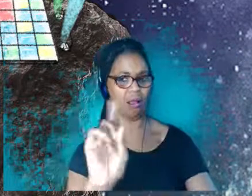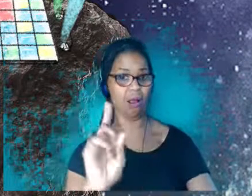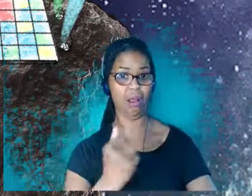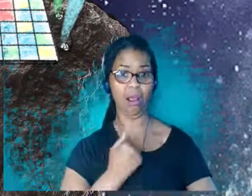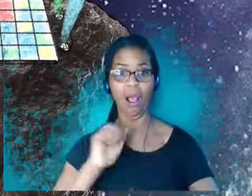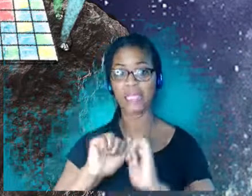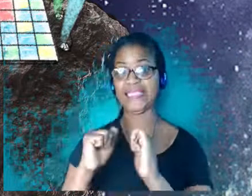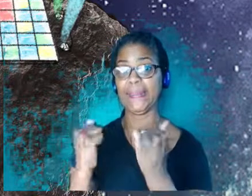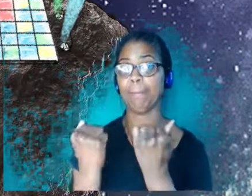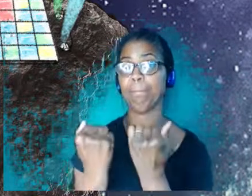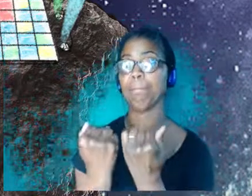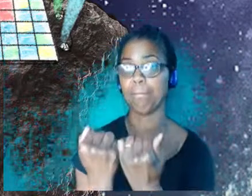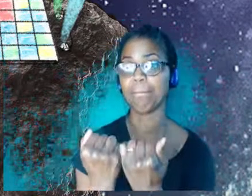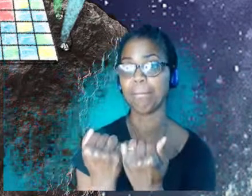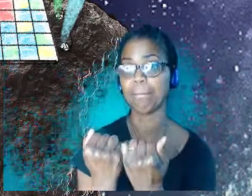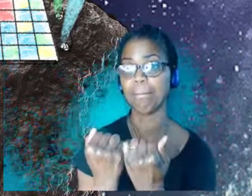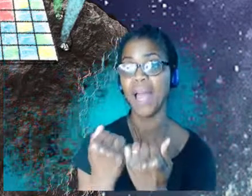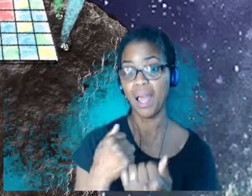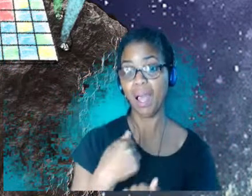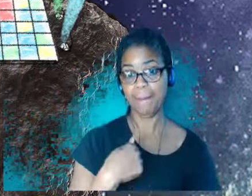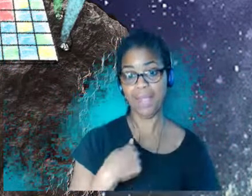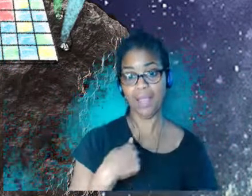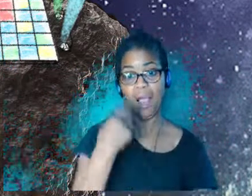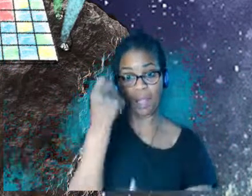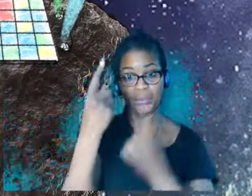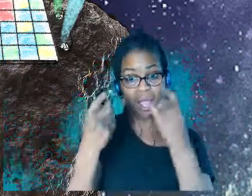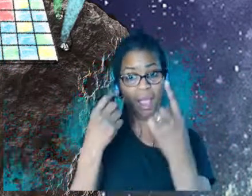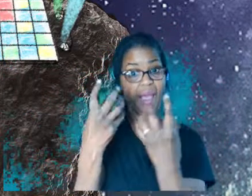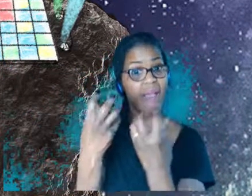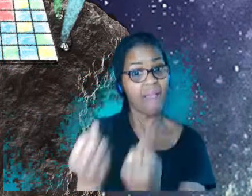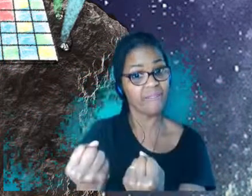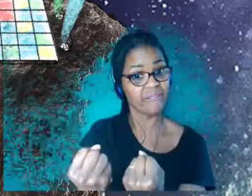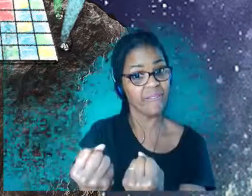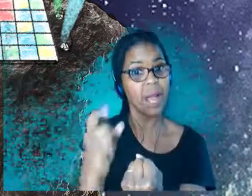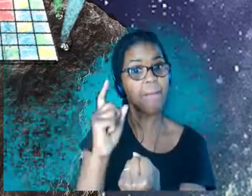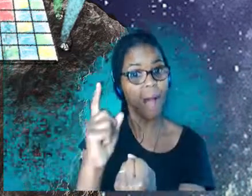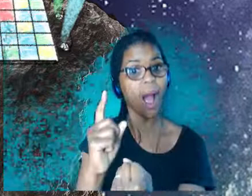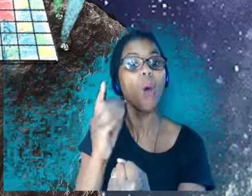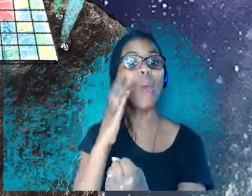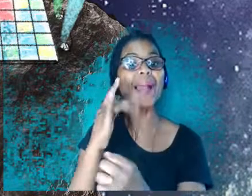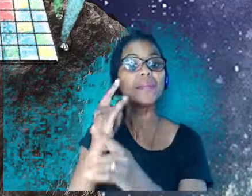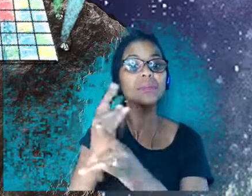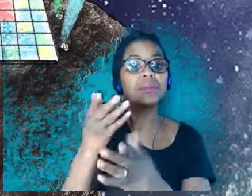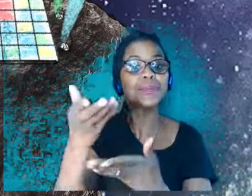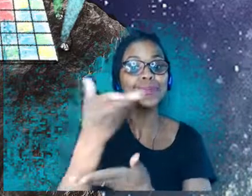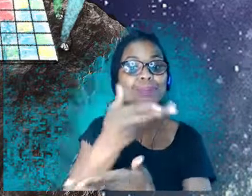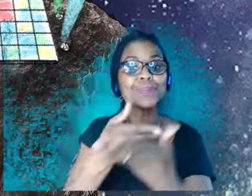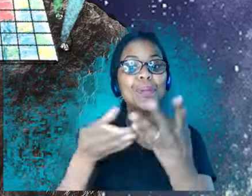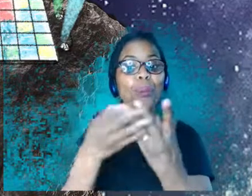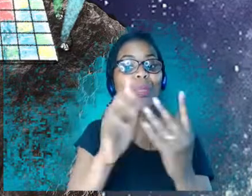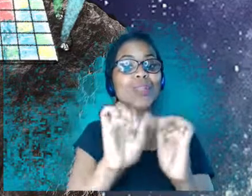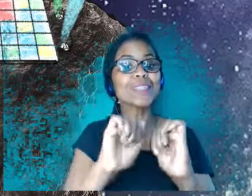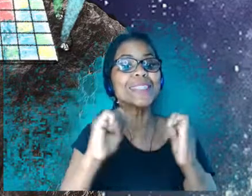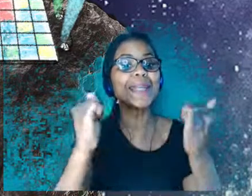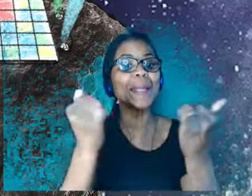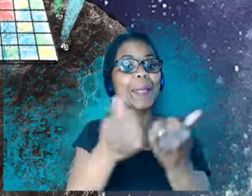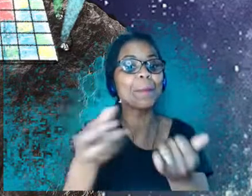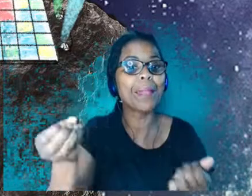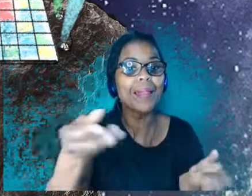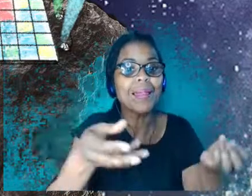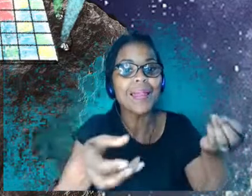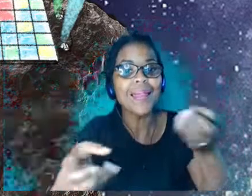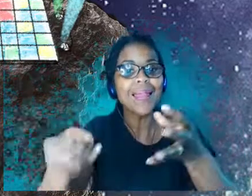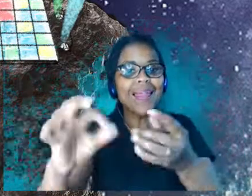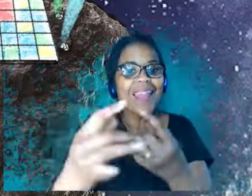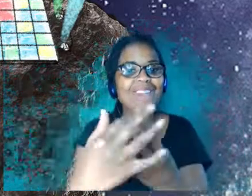you know, that I had these ideas. But when when these connections were made and this started to happen, actually, it was so great to